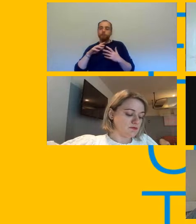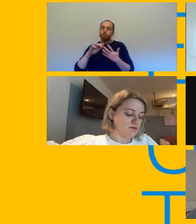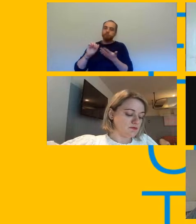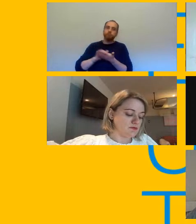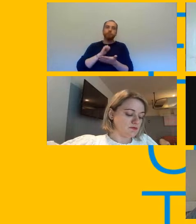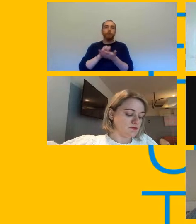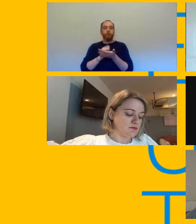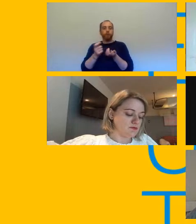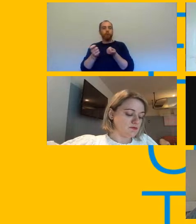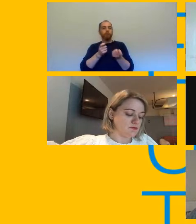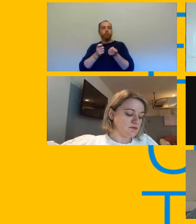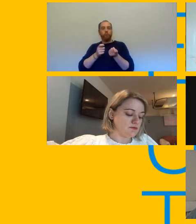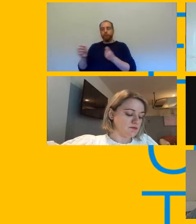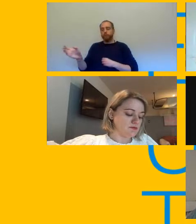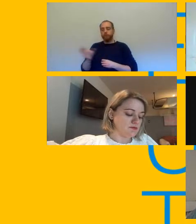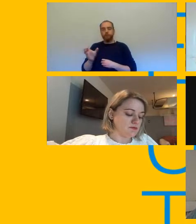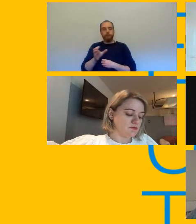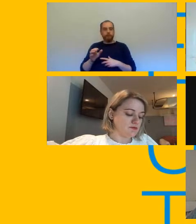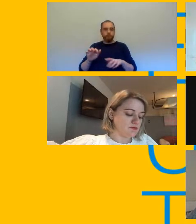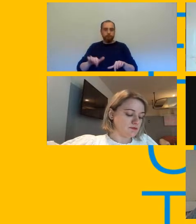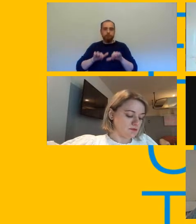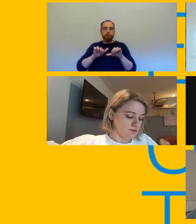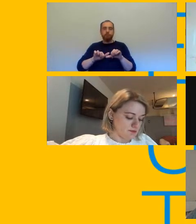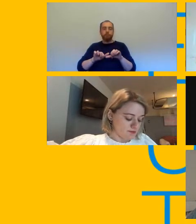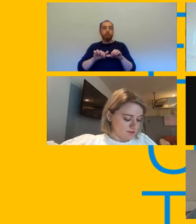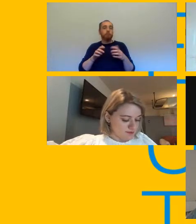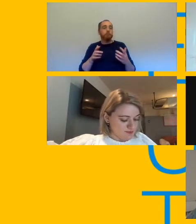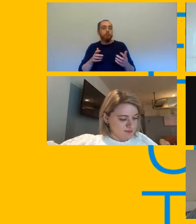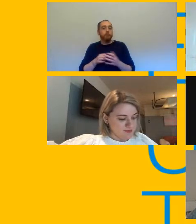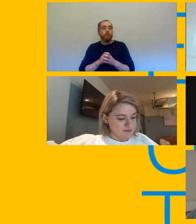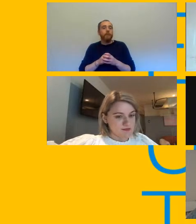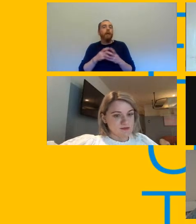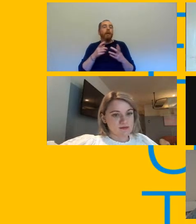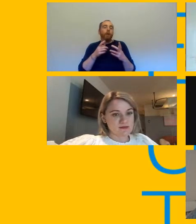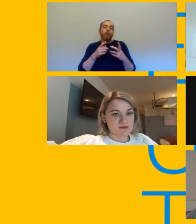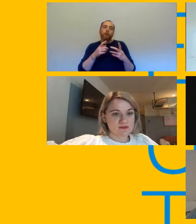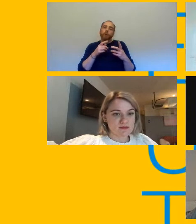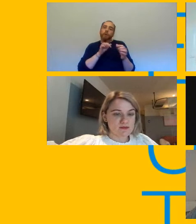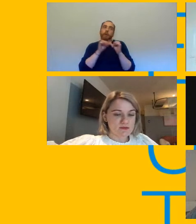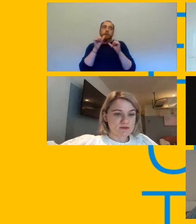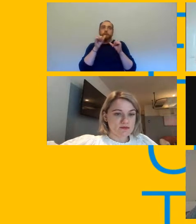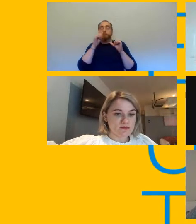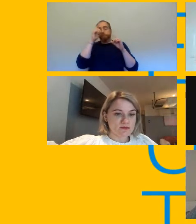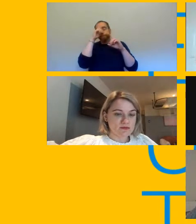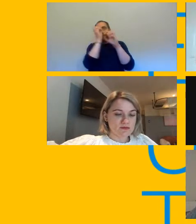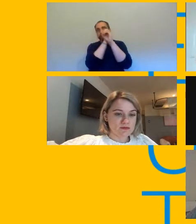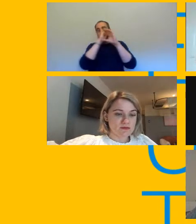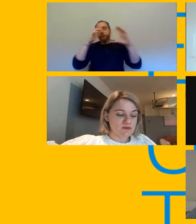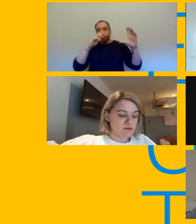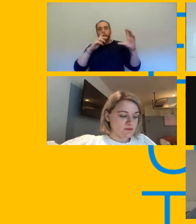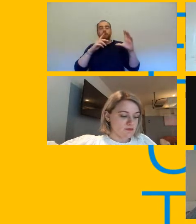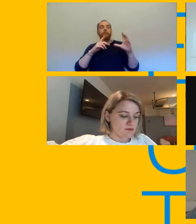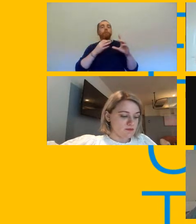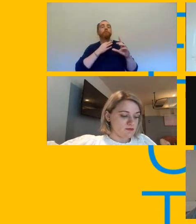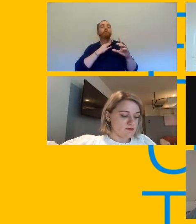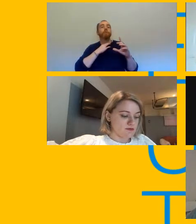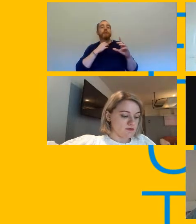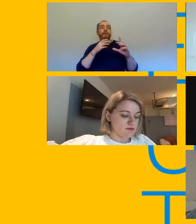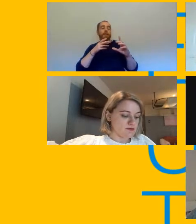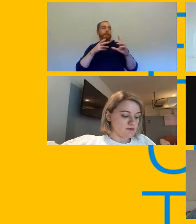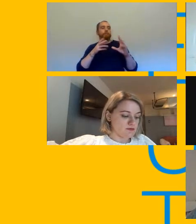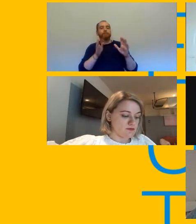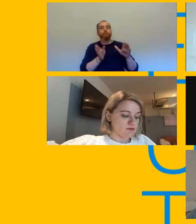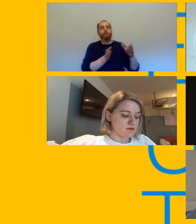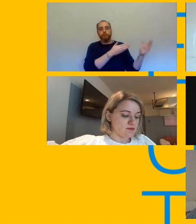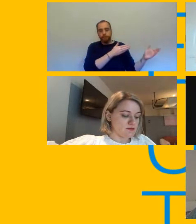that reduce those risks to low levels now ideally we would um avoid the risk altogether and find alternative means of delivery that didn't